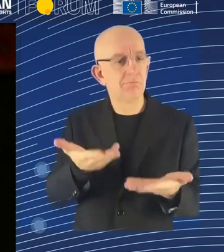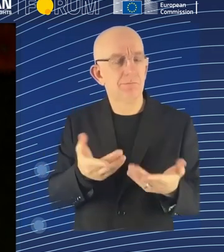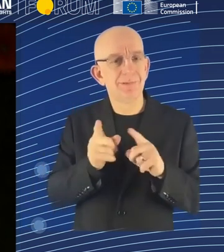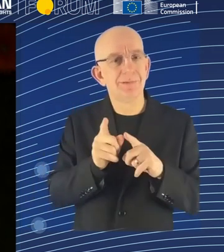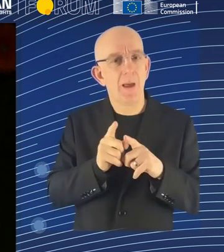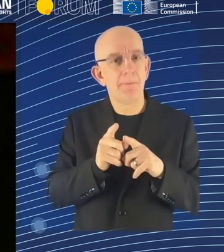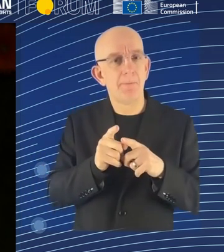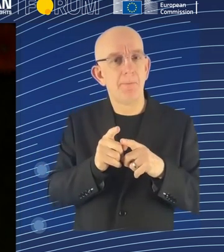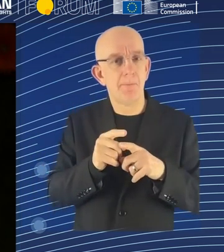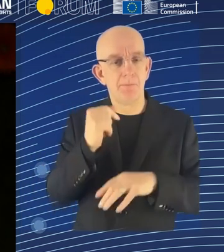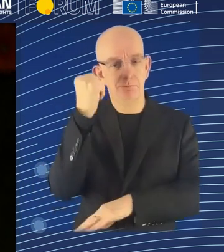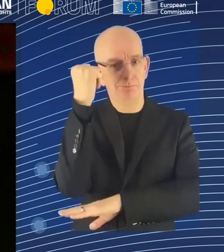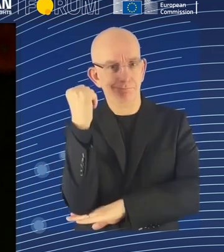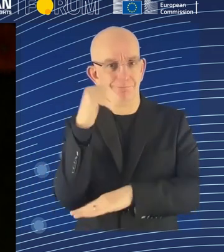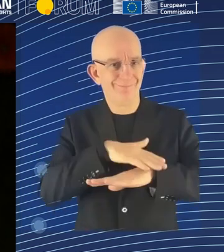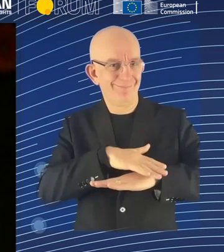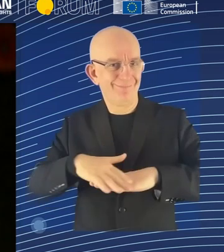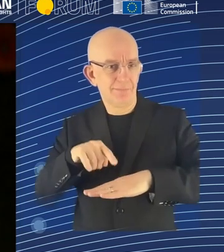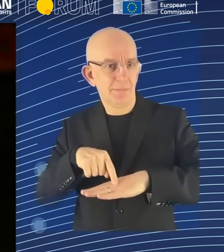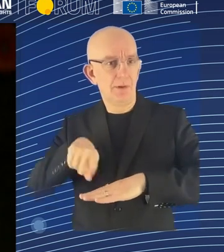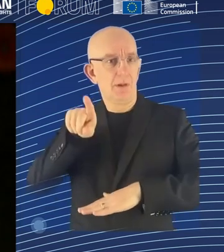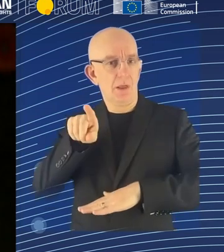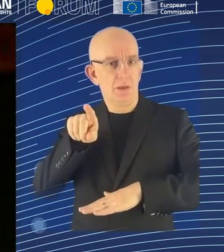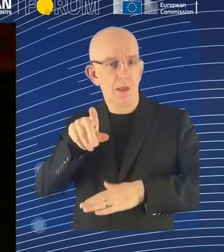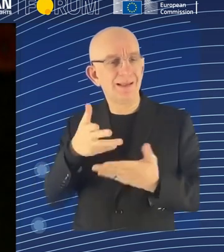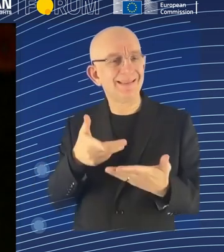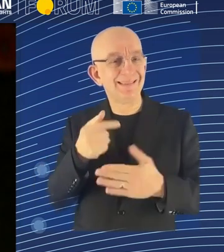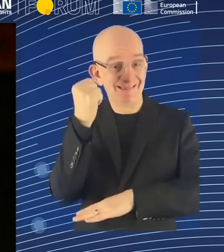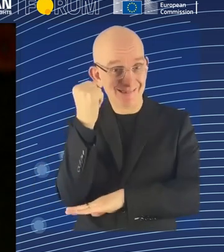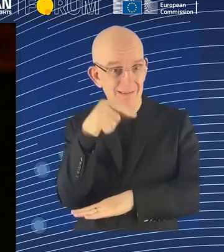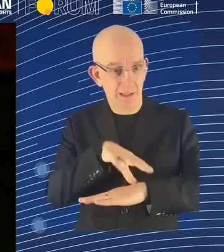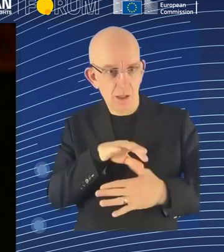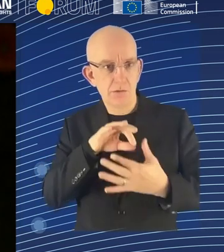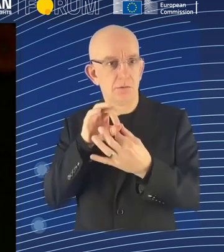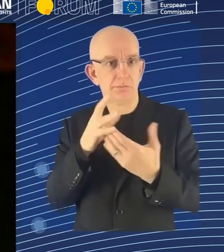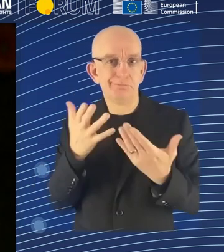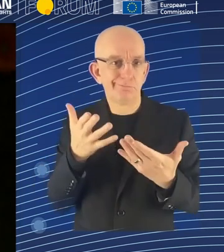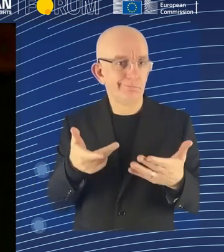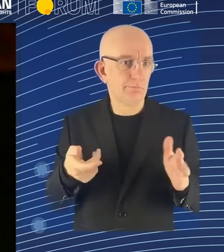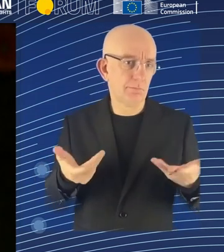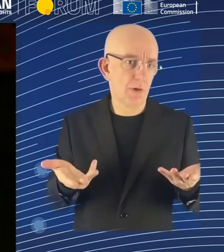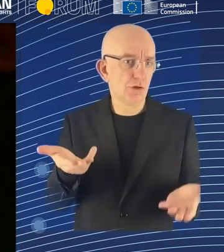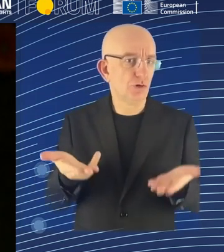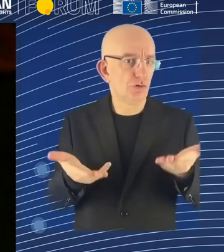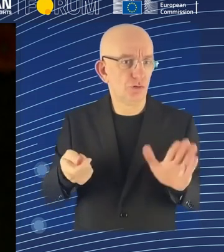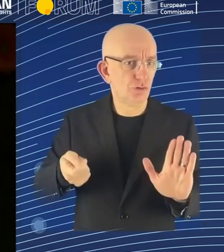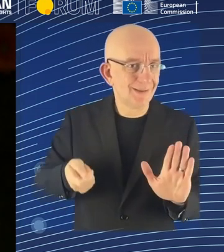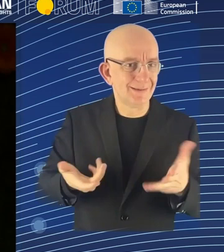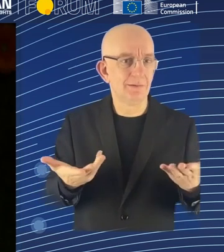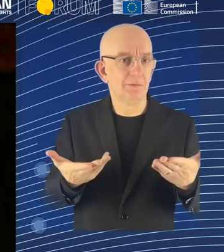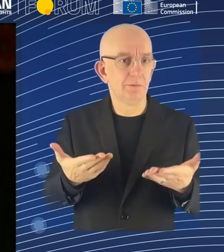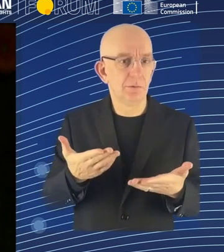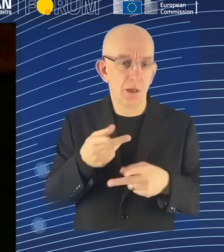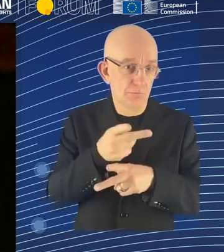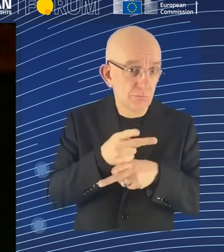and our data travel and all this kind of thing. So we need a global framework. But how we make it global. And it's not just kind of